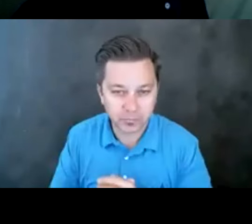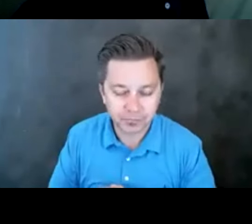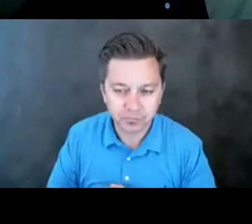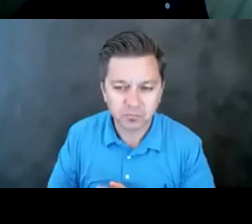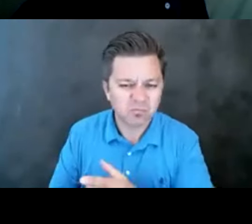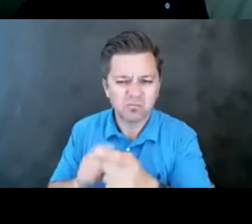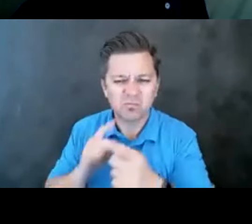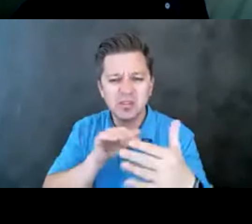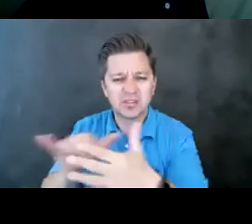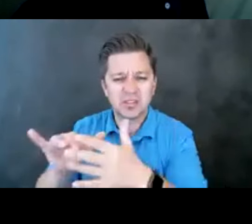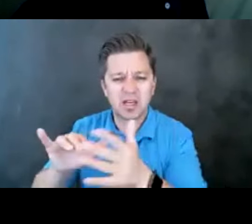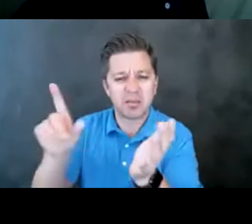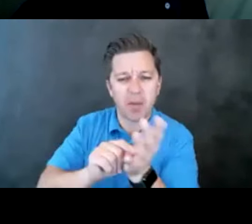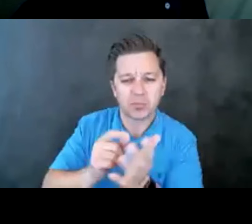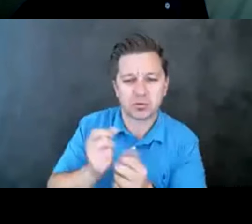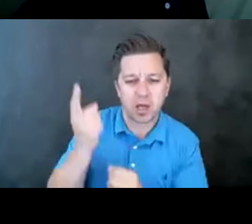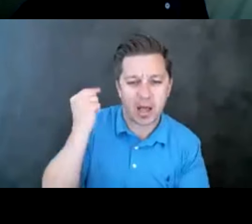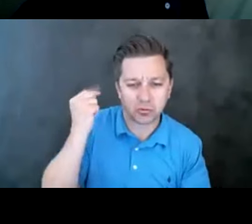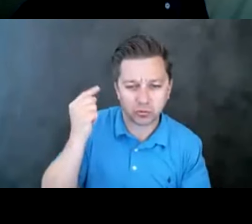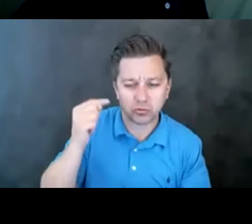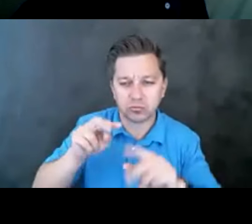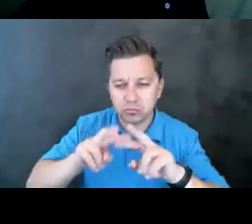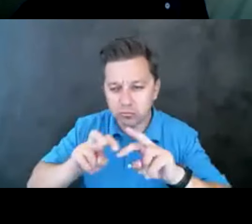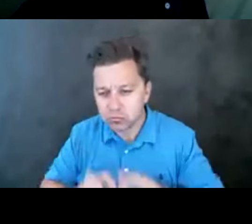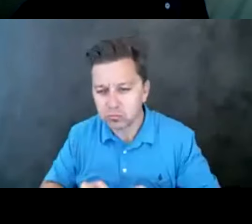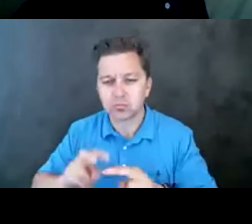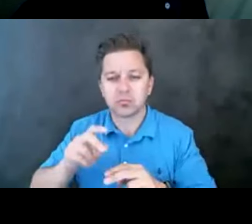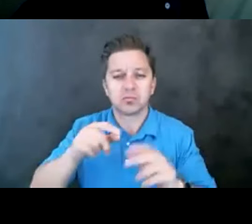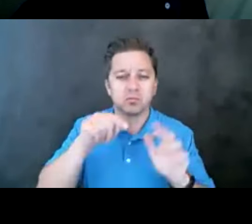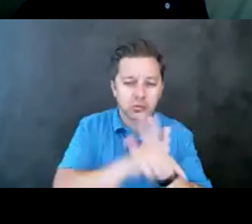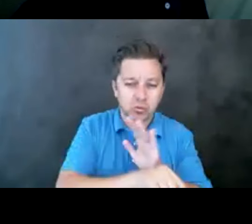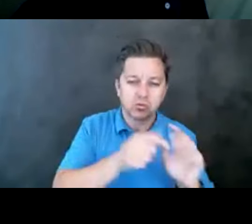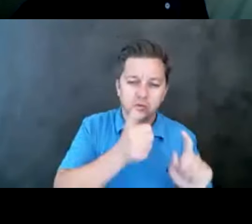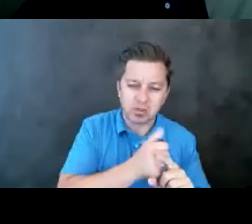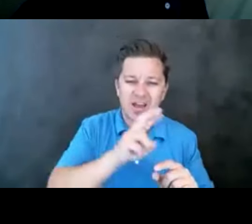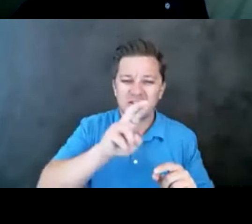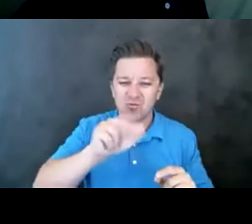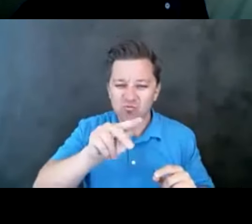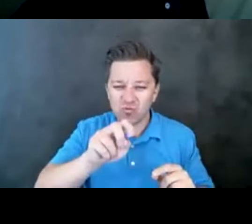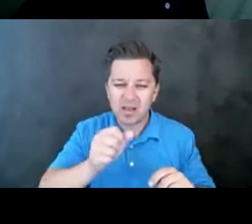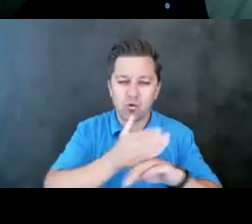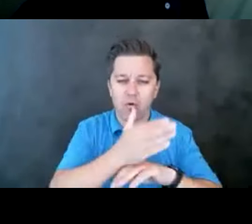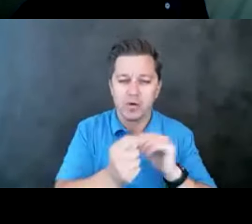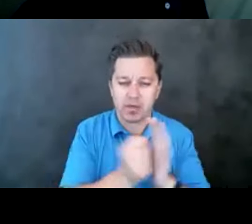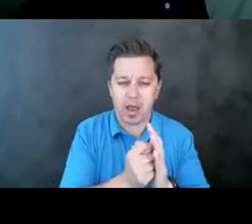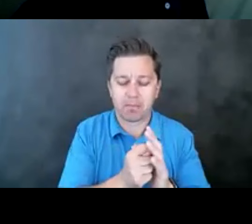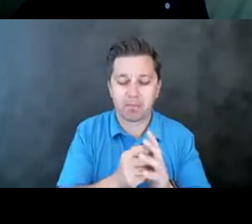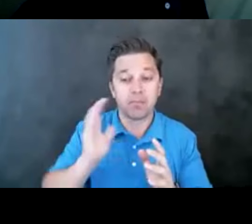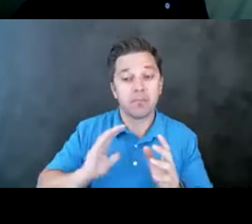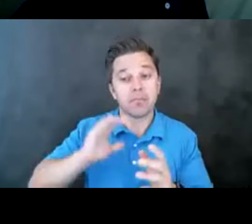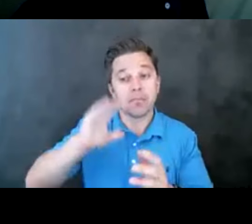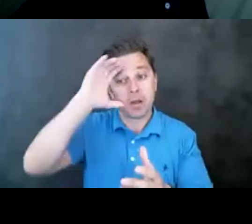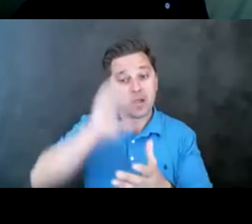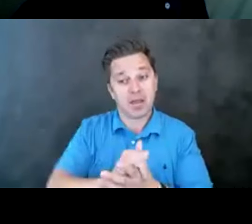because it looked at suicide rates of firearm owners over time. Now, we used to believe that the average time that someone owned a